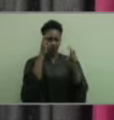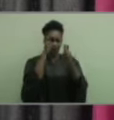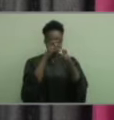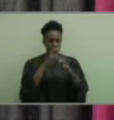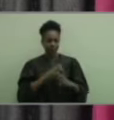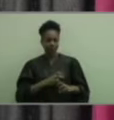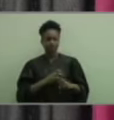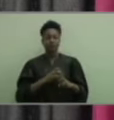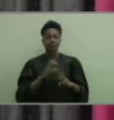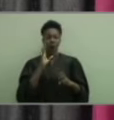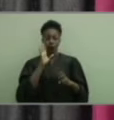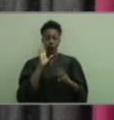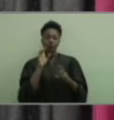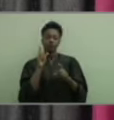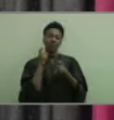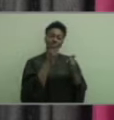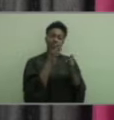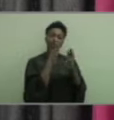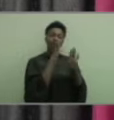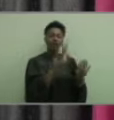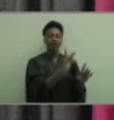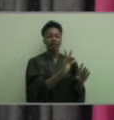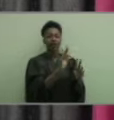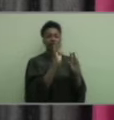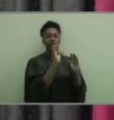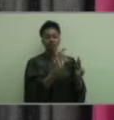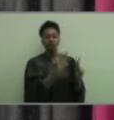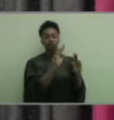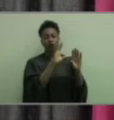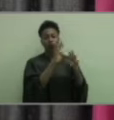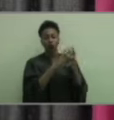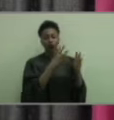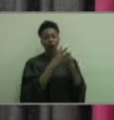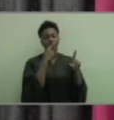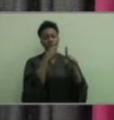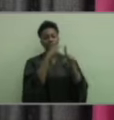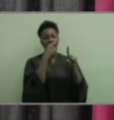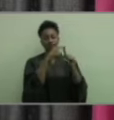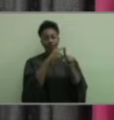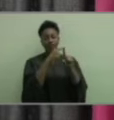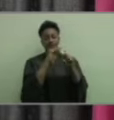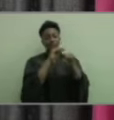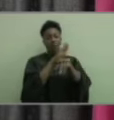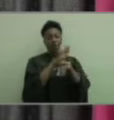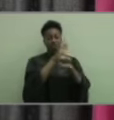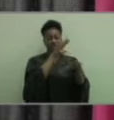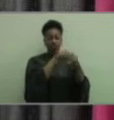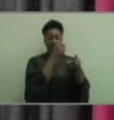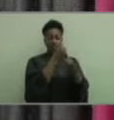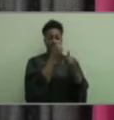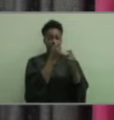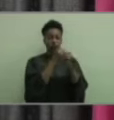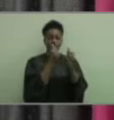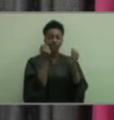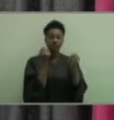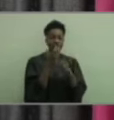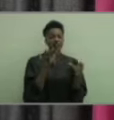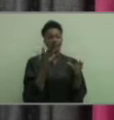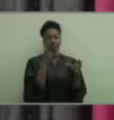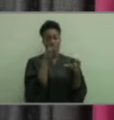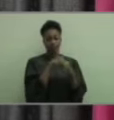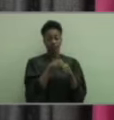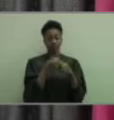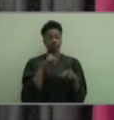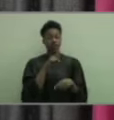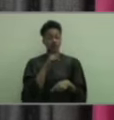give back to the world and make a positive impact on all that he involves himself with. I am extremely proud this morning